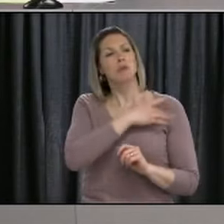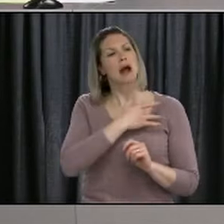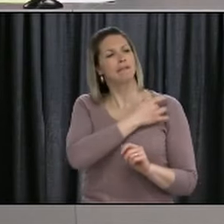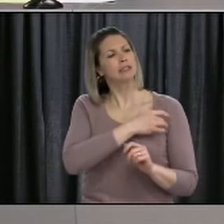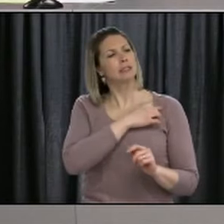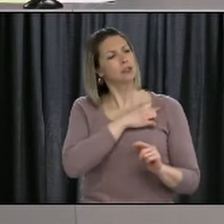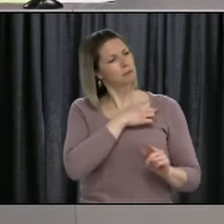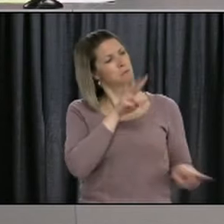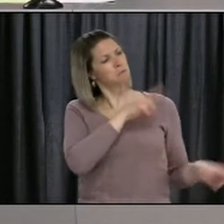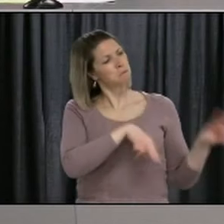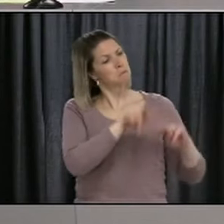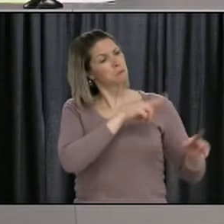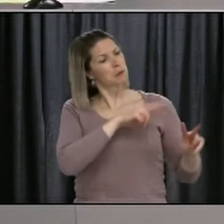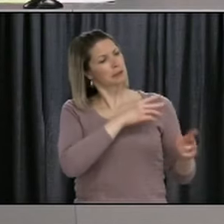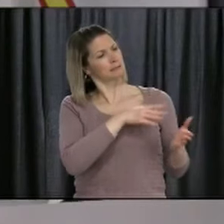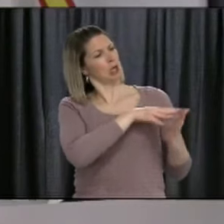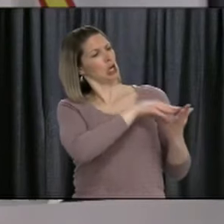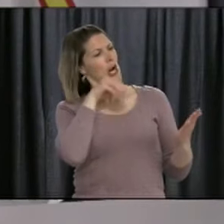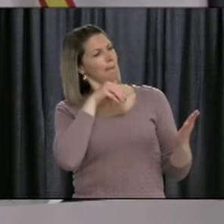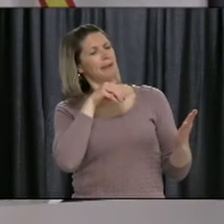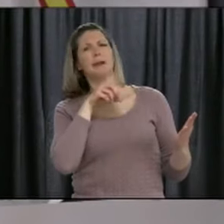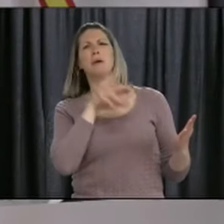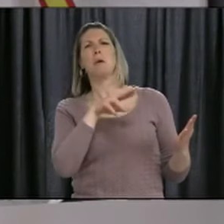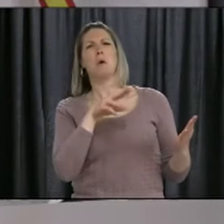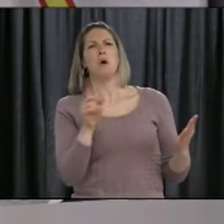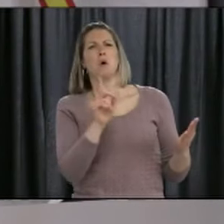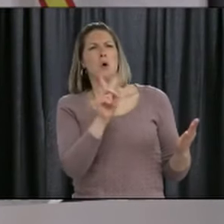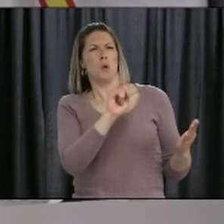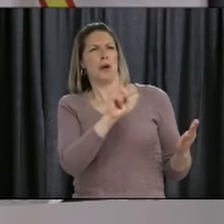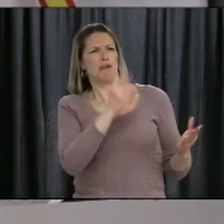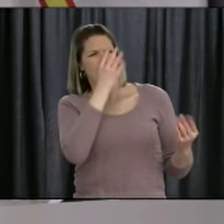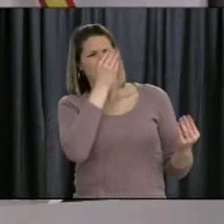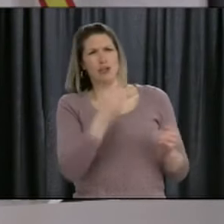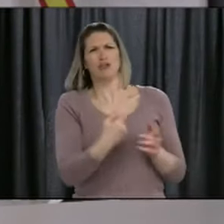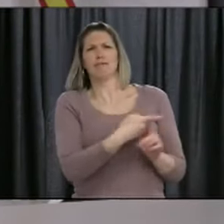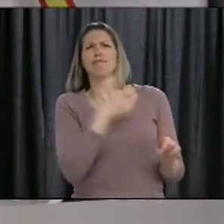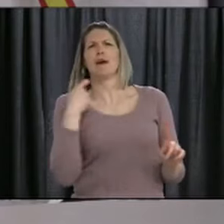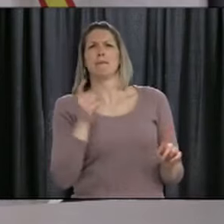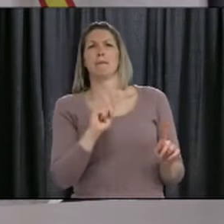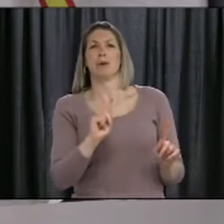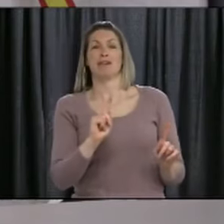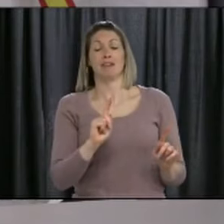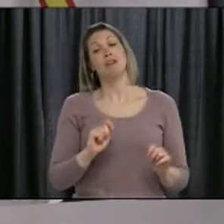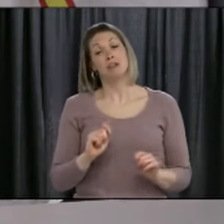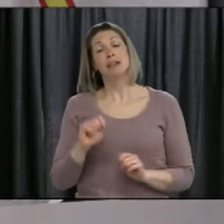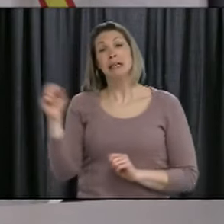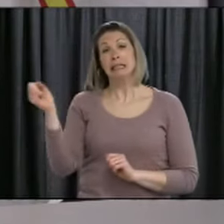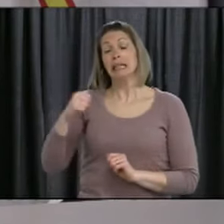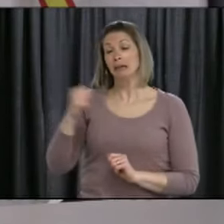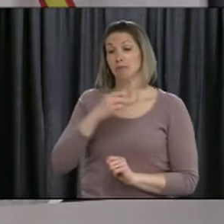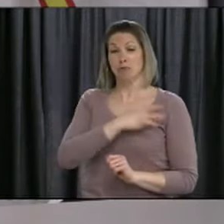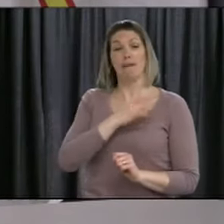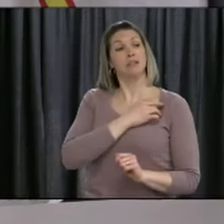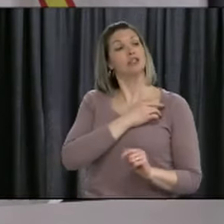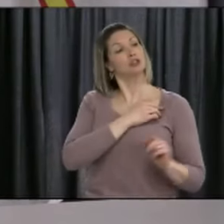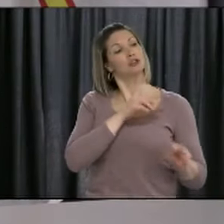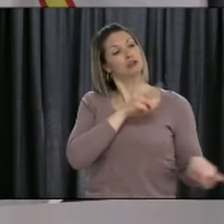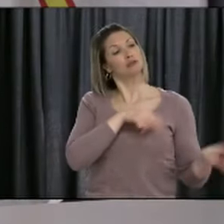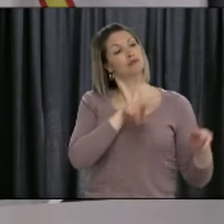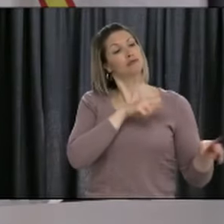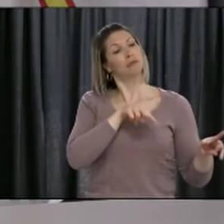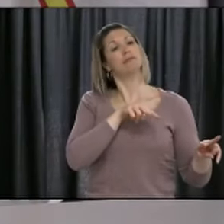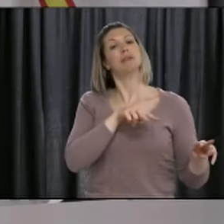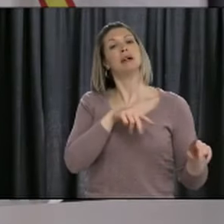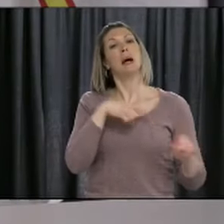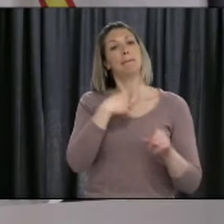of this in other cases? Yes, certainly around the world we've seen, I mean, a lot of places are